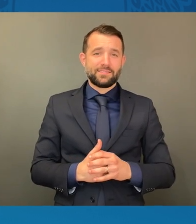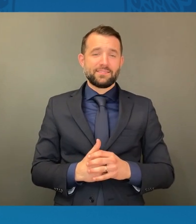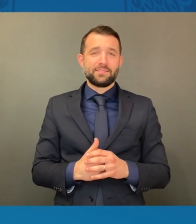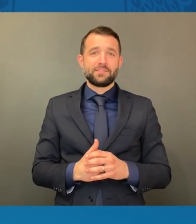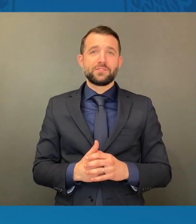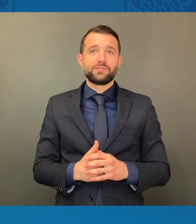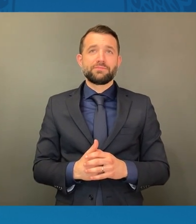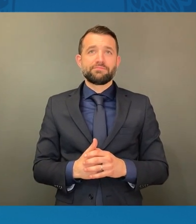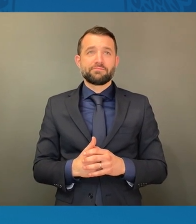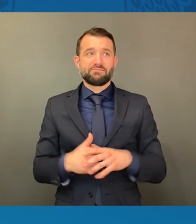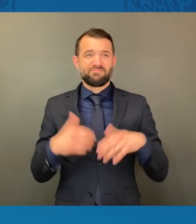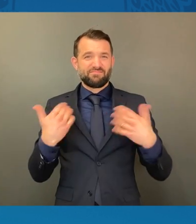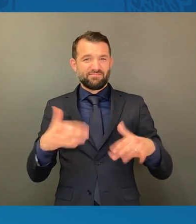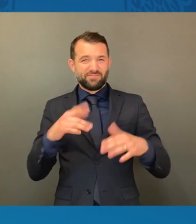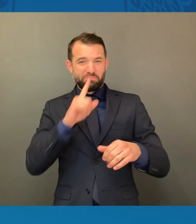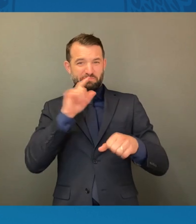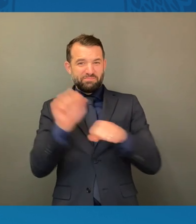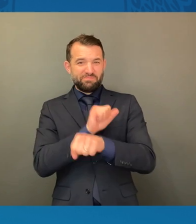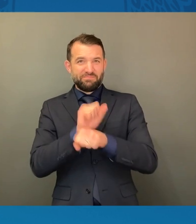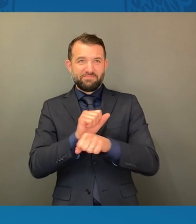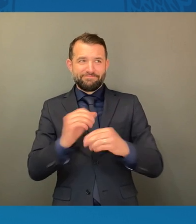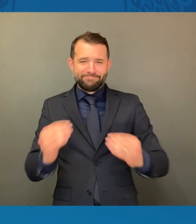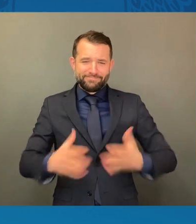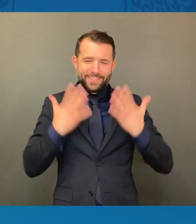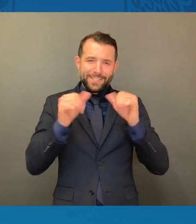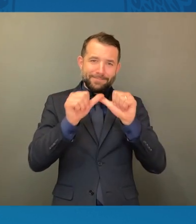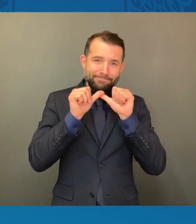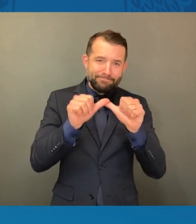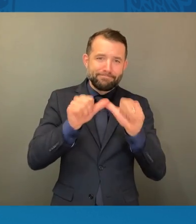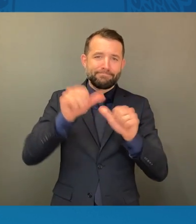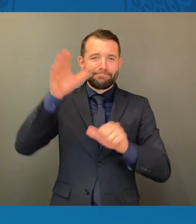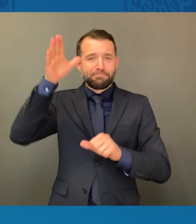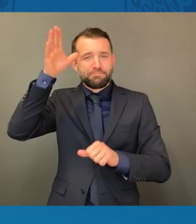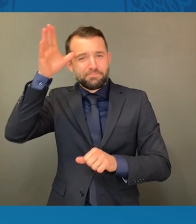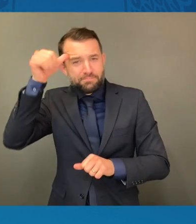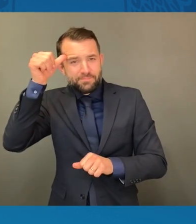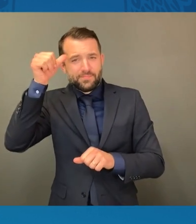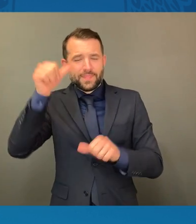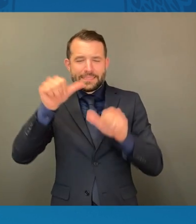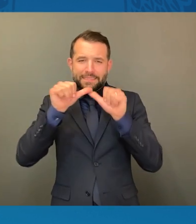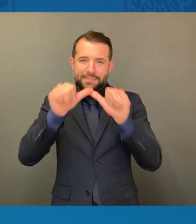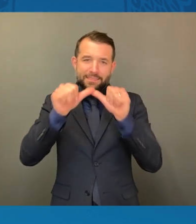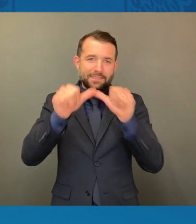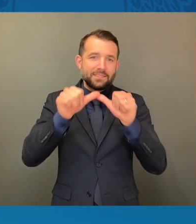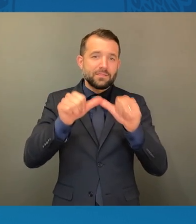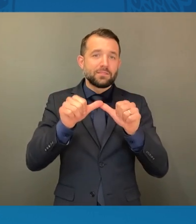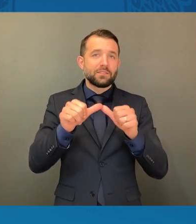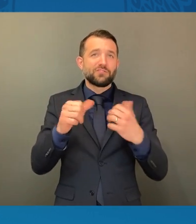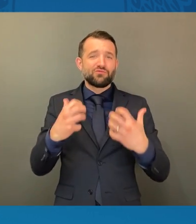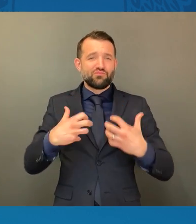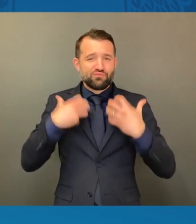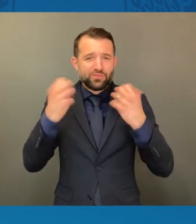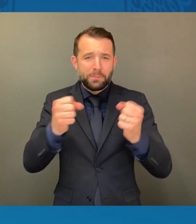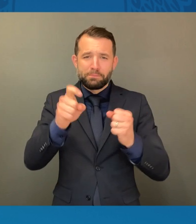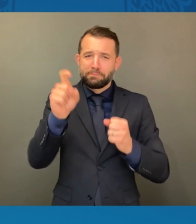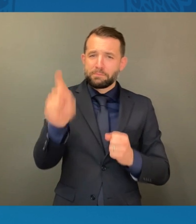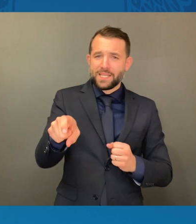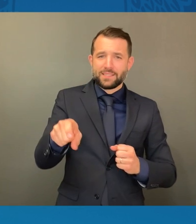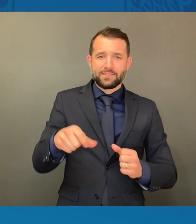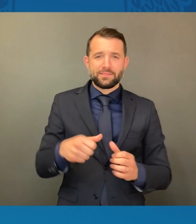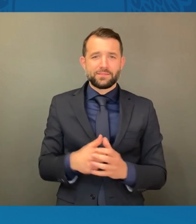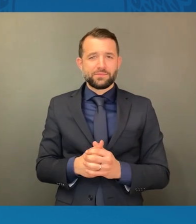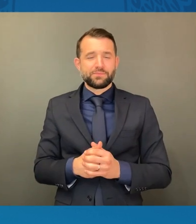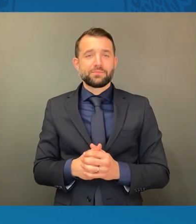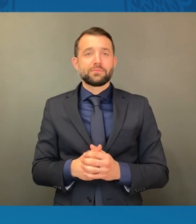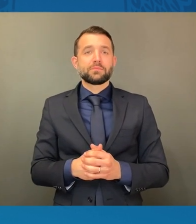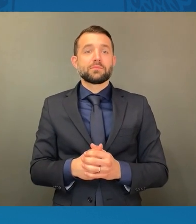resilience, their determination and their courage. And, yes, it even took the protection